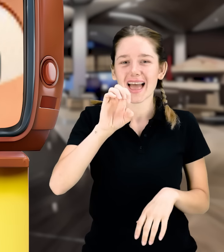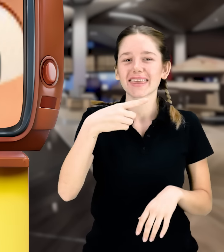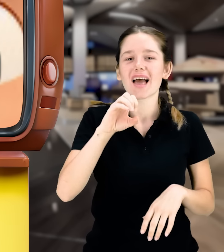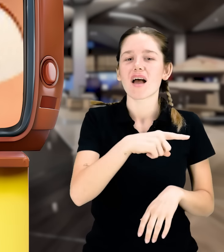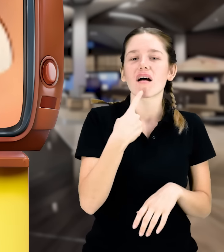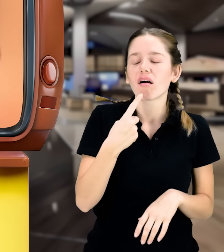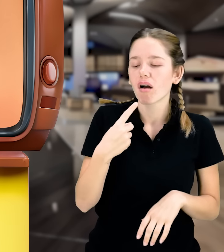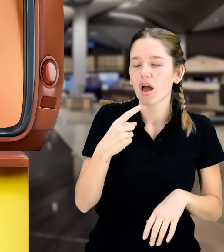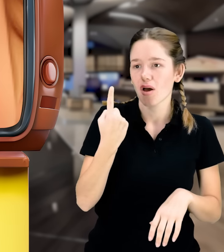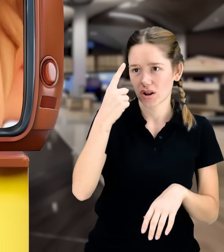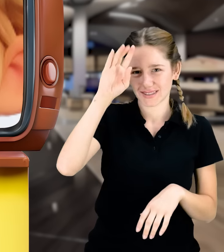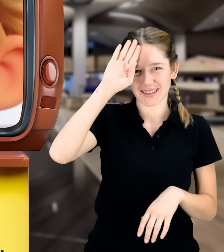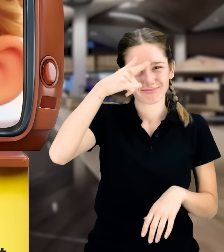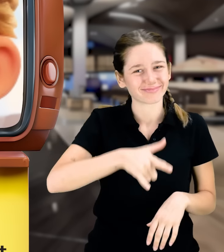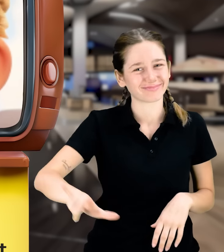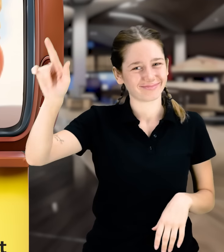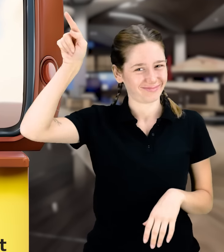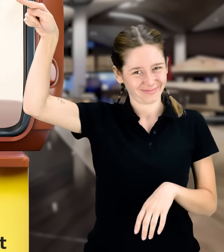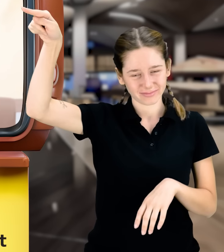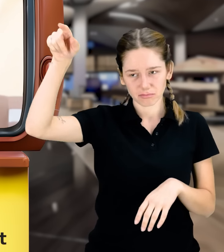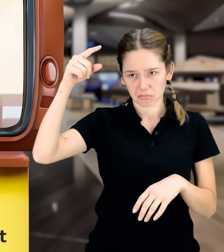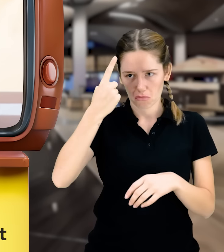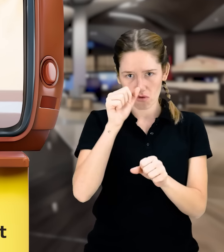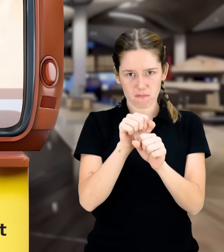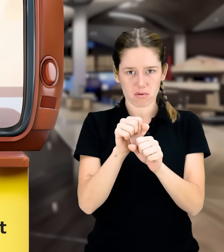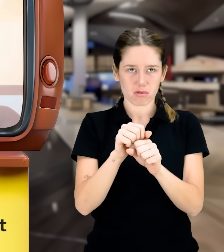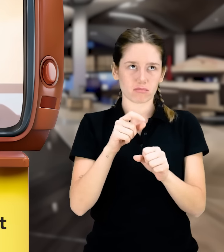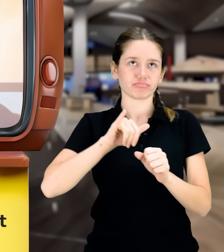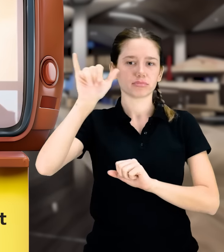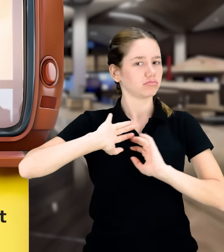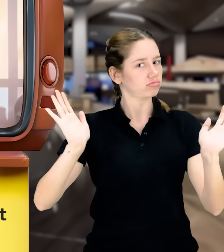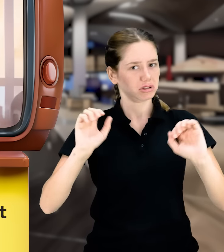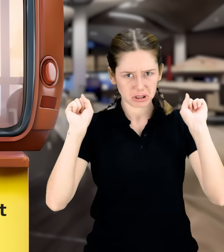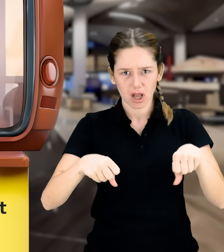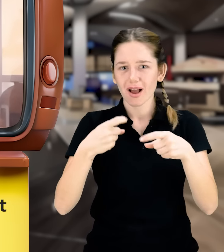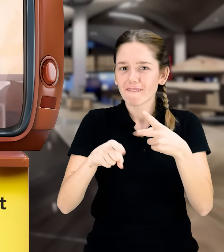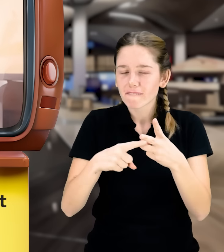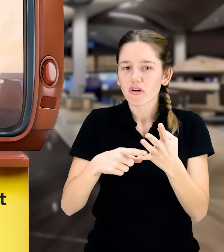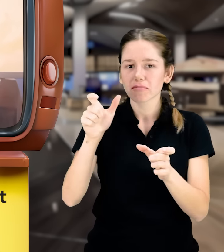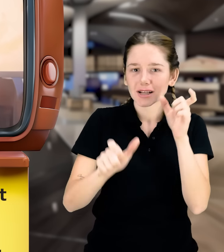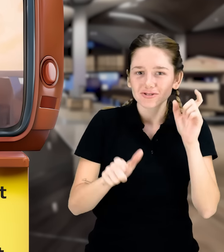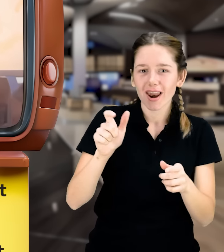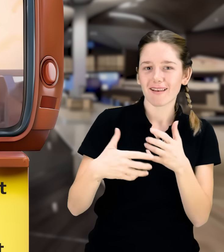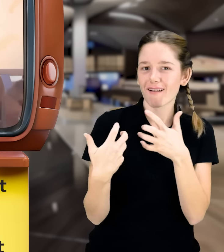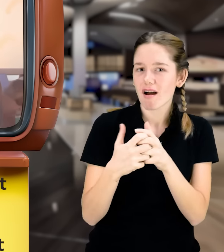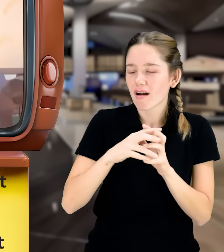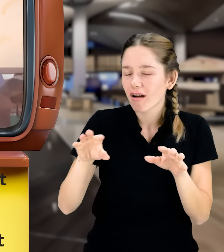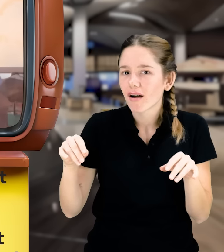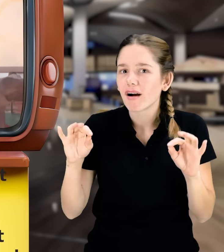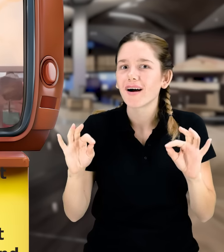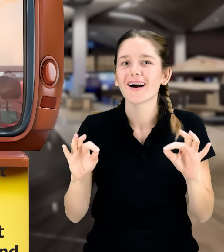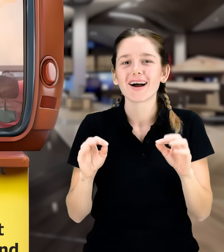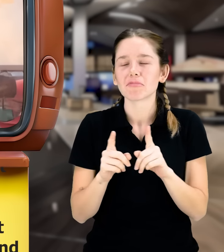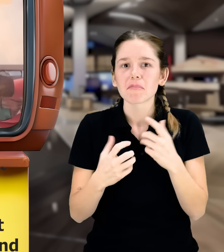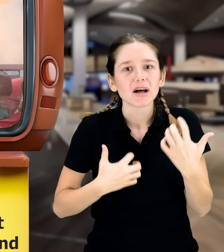Through this experience, Ege understood that the airport wasn't just a transit point, but a place to